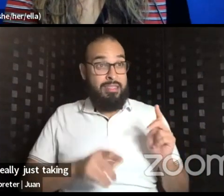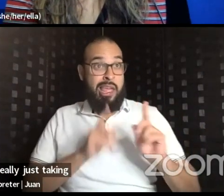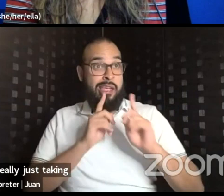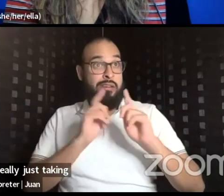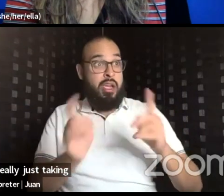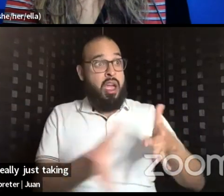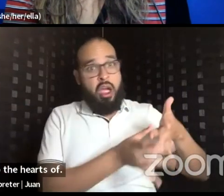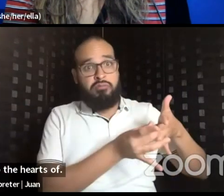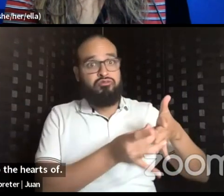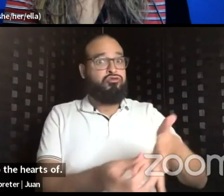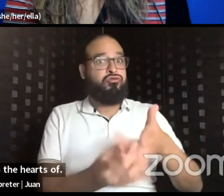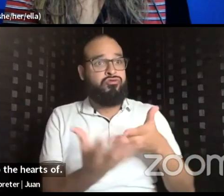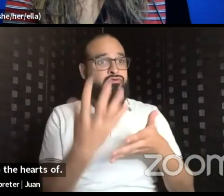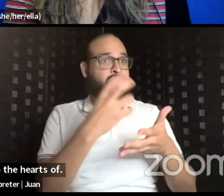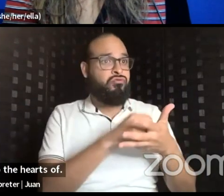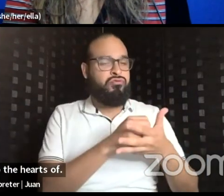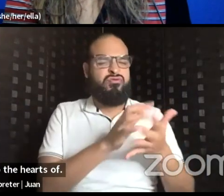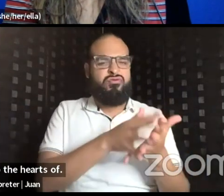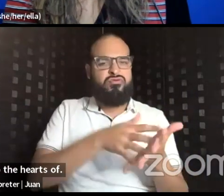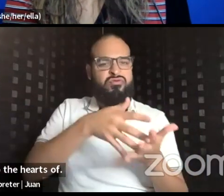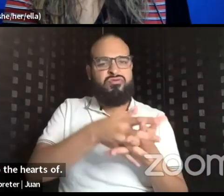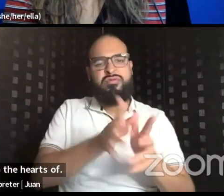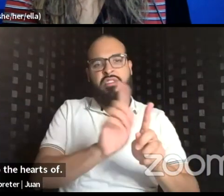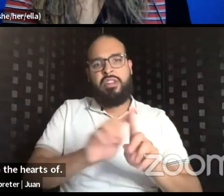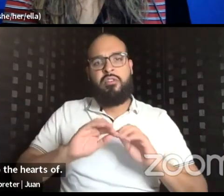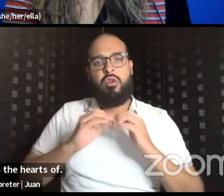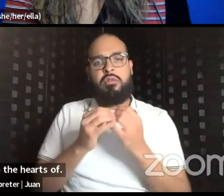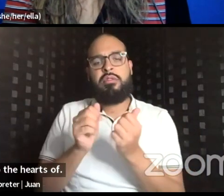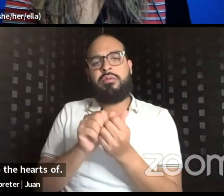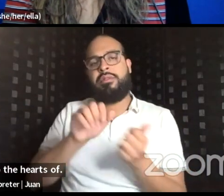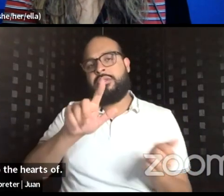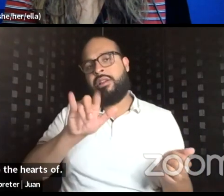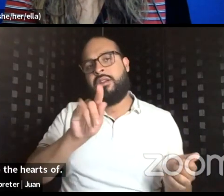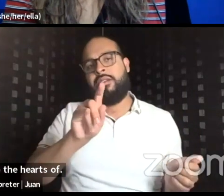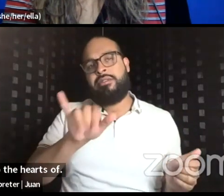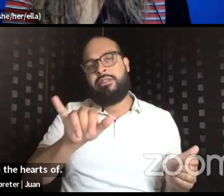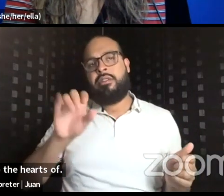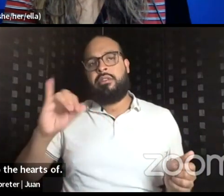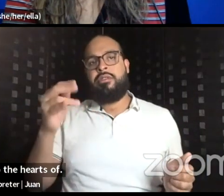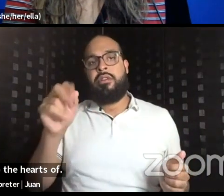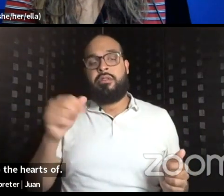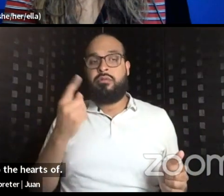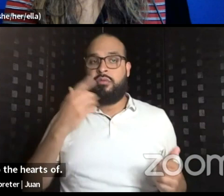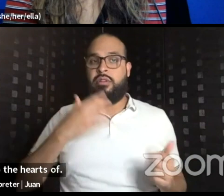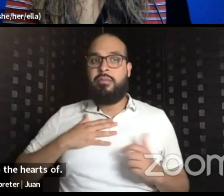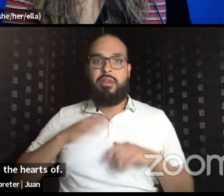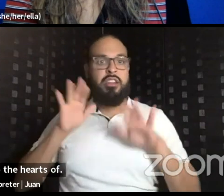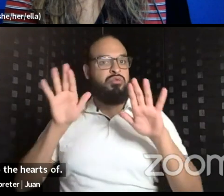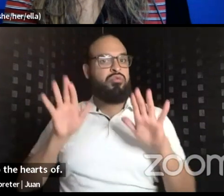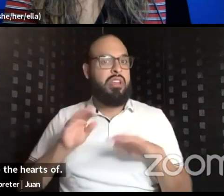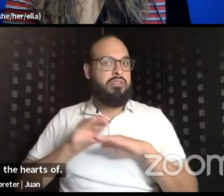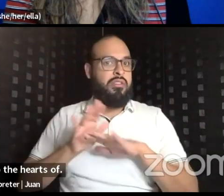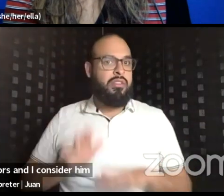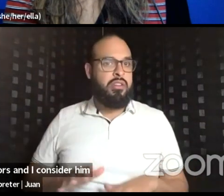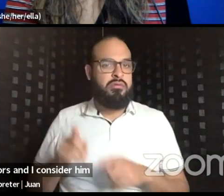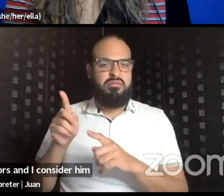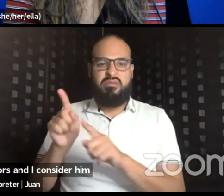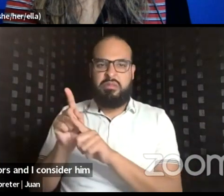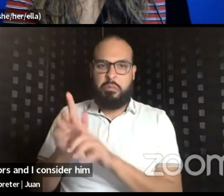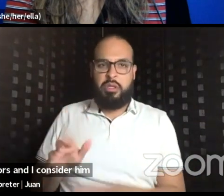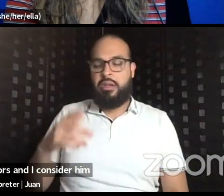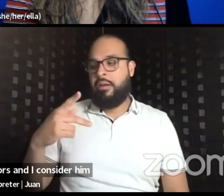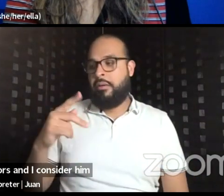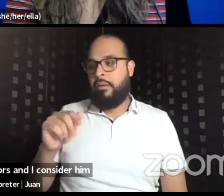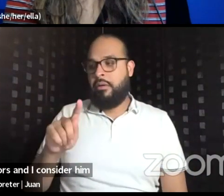hearts of organizations with Lindsay Jones, and then also one of my great advisors and I consider a mentor, Patricia